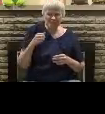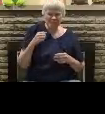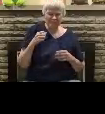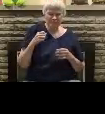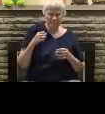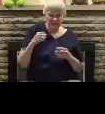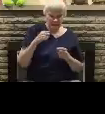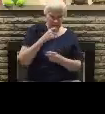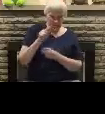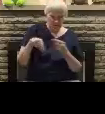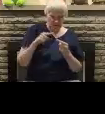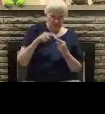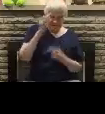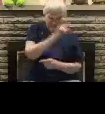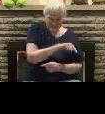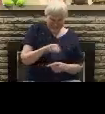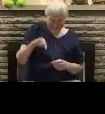stand before God,